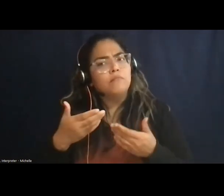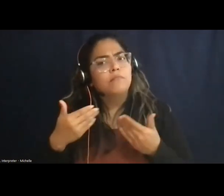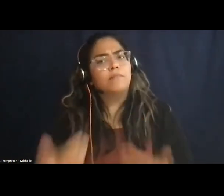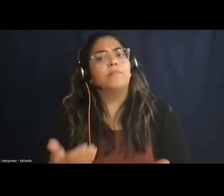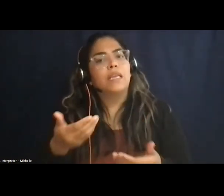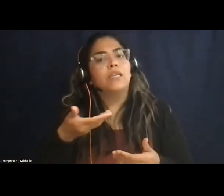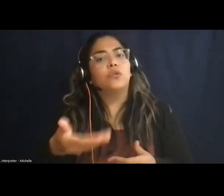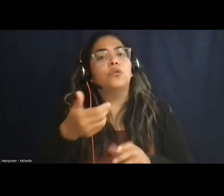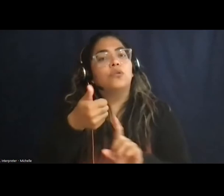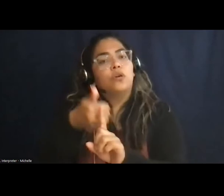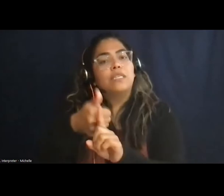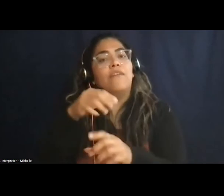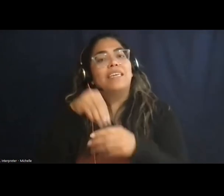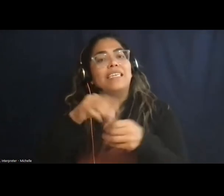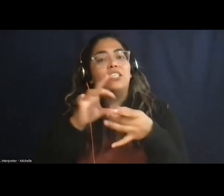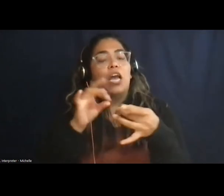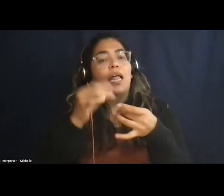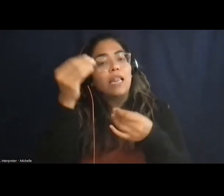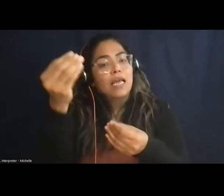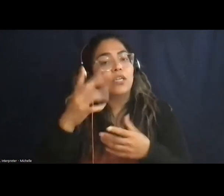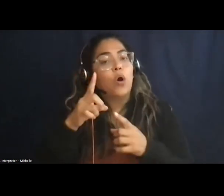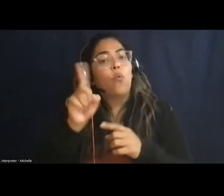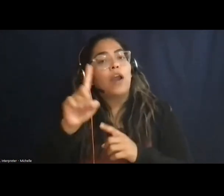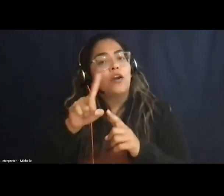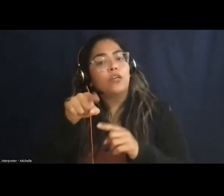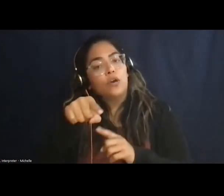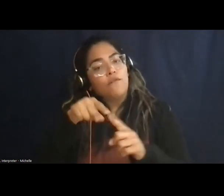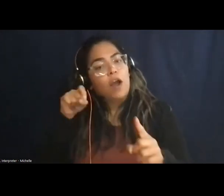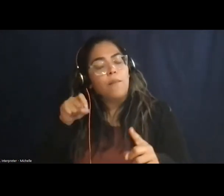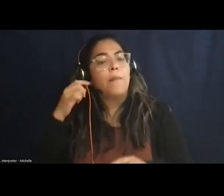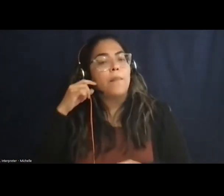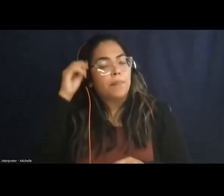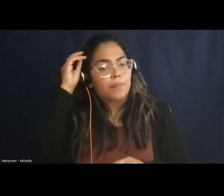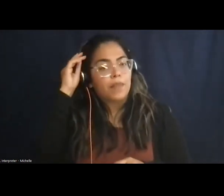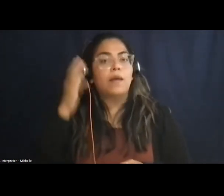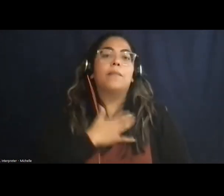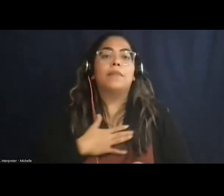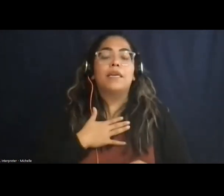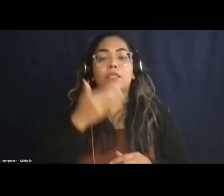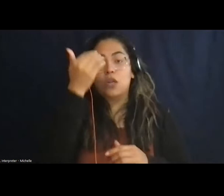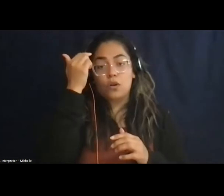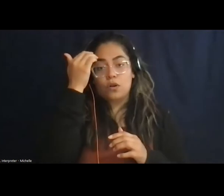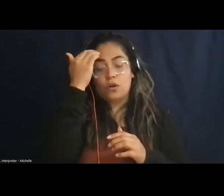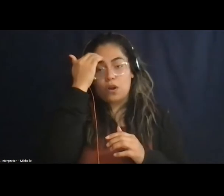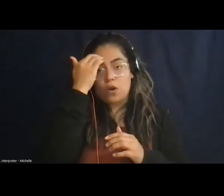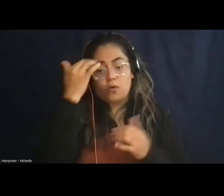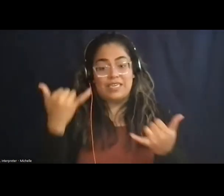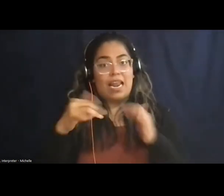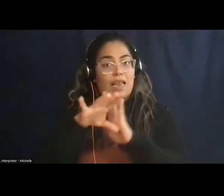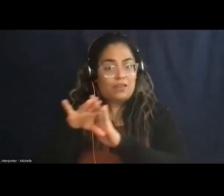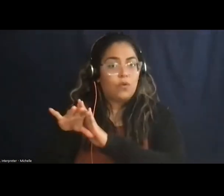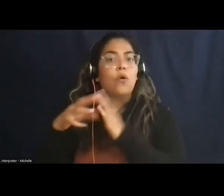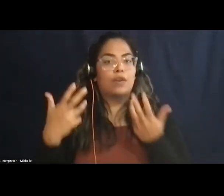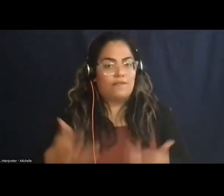introduce yourself in the chat and let us know where you're calling in from. Please do note that today's event is recorded, and a link